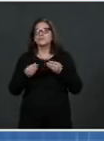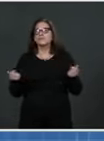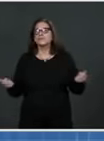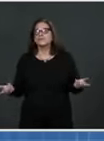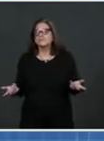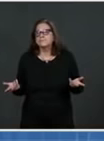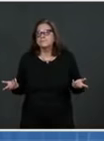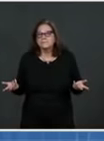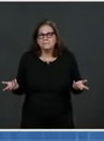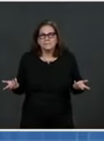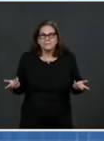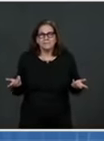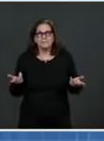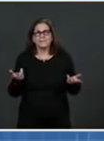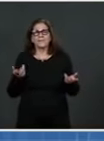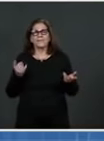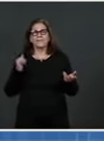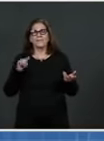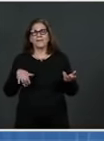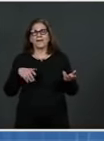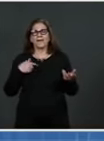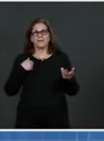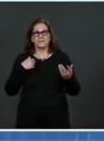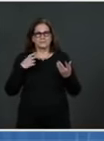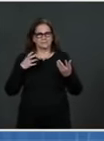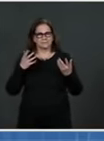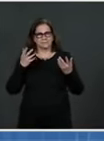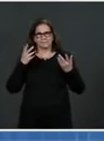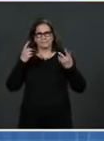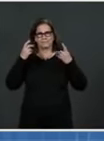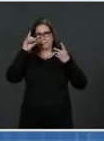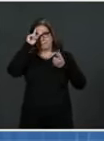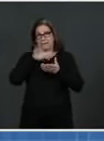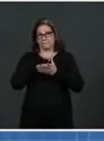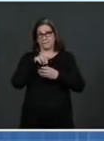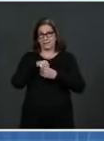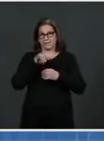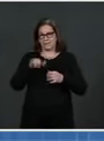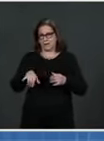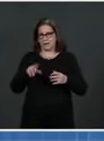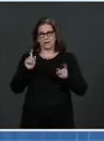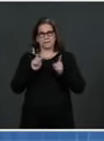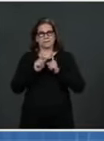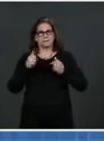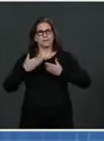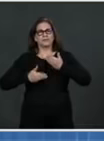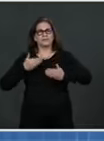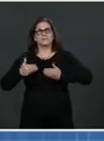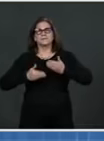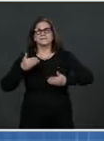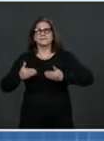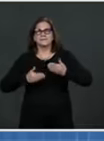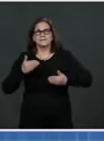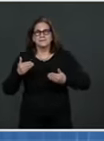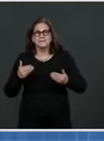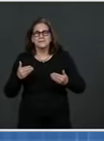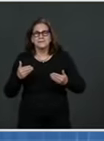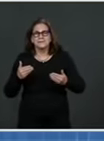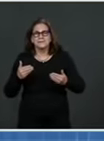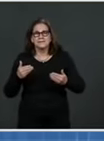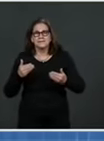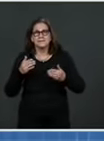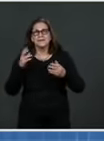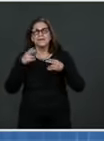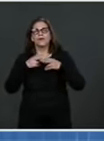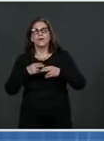part of what we believe in, as is the ability for people to access this free and in multiple languages. So I think you will see more